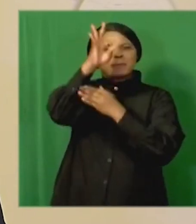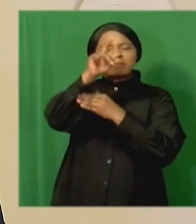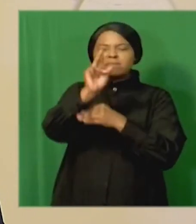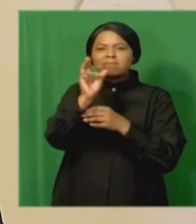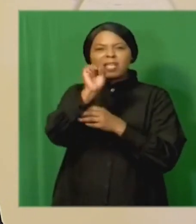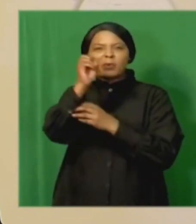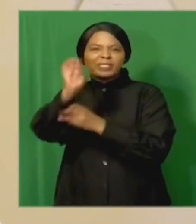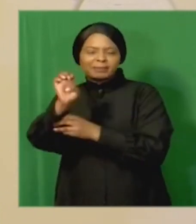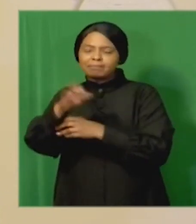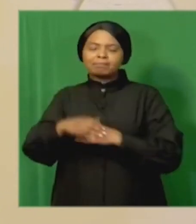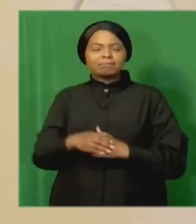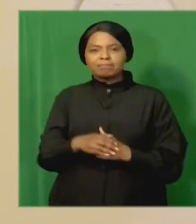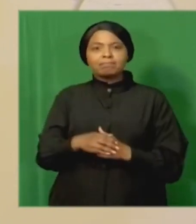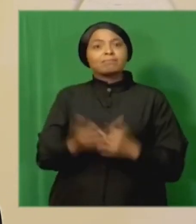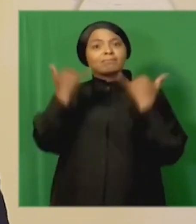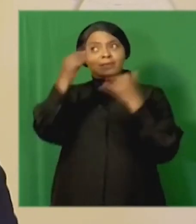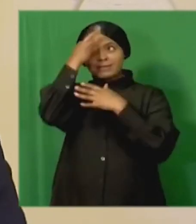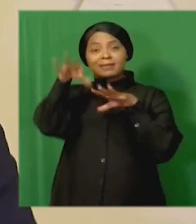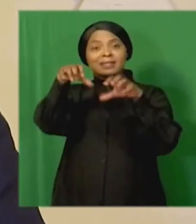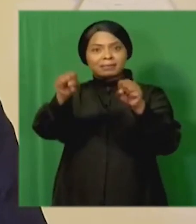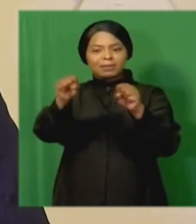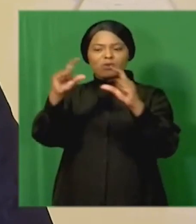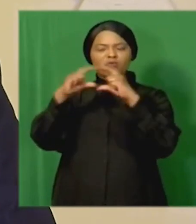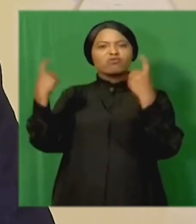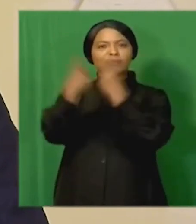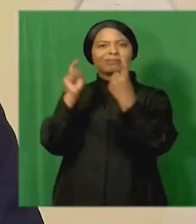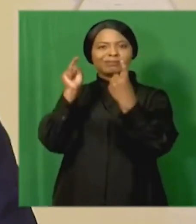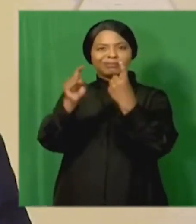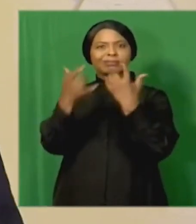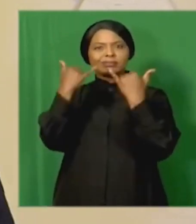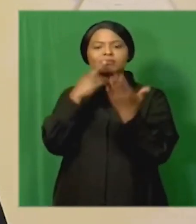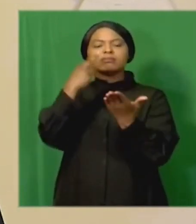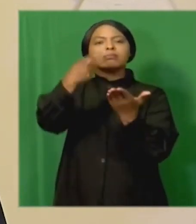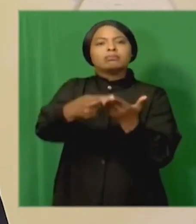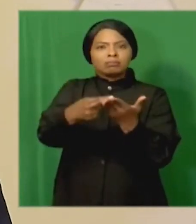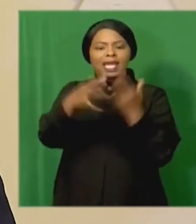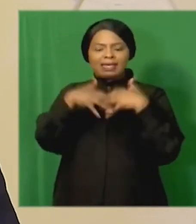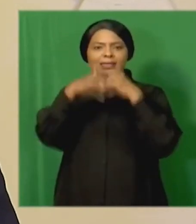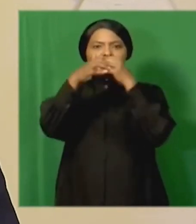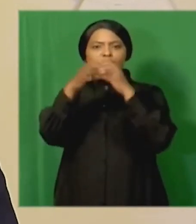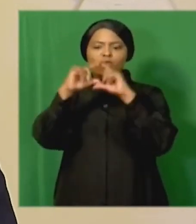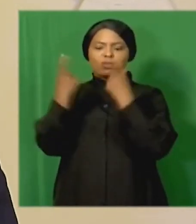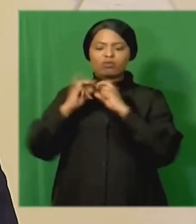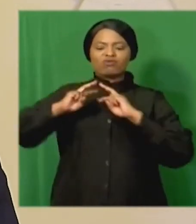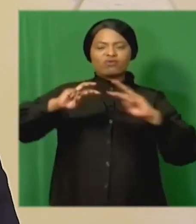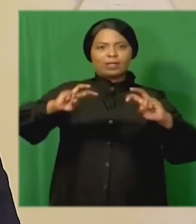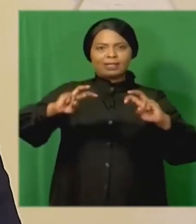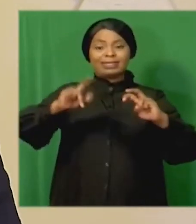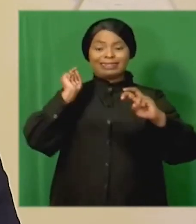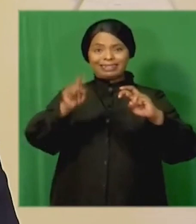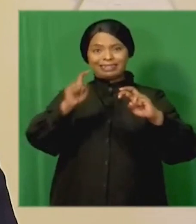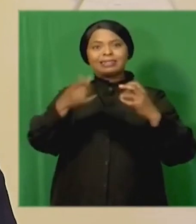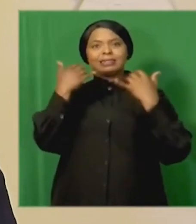the state capture commission recommended the establishment of a commission of inquiry into